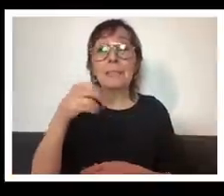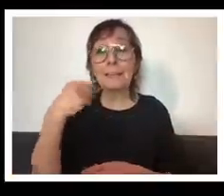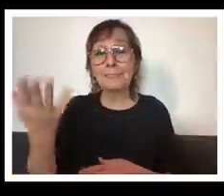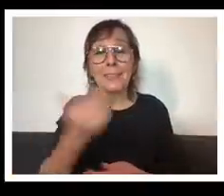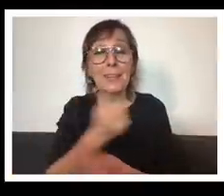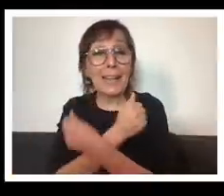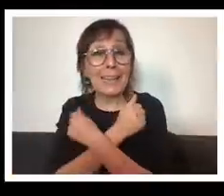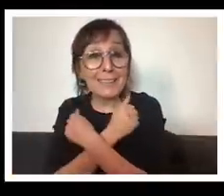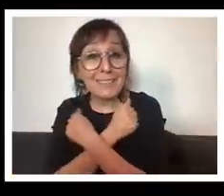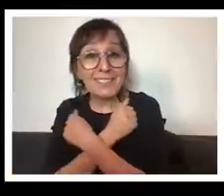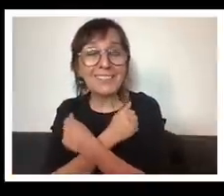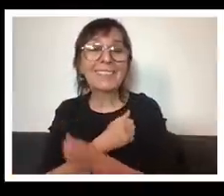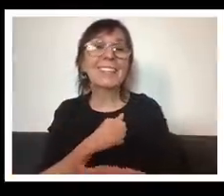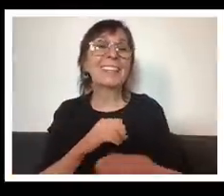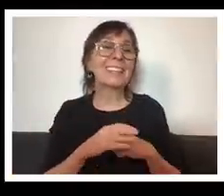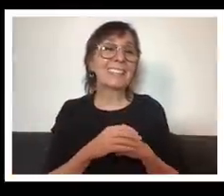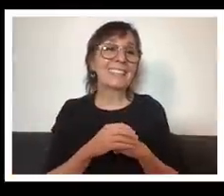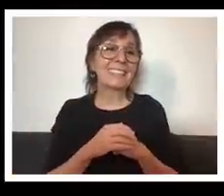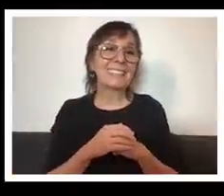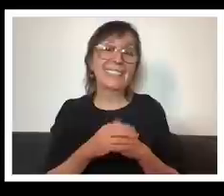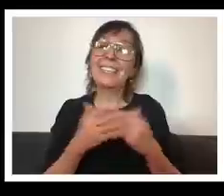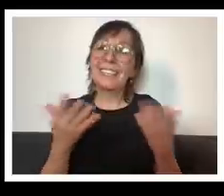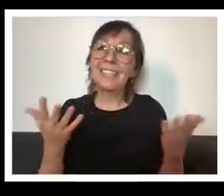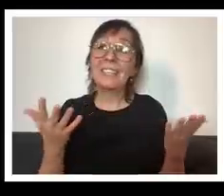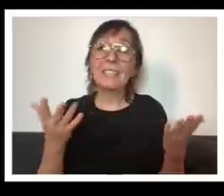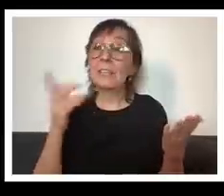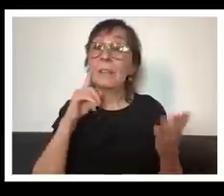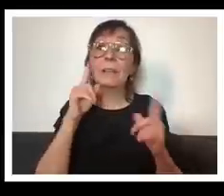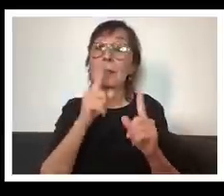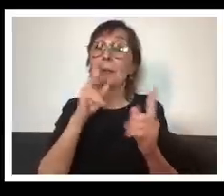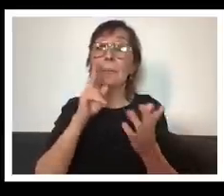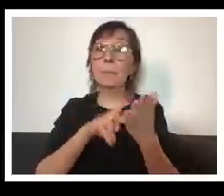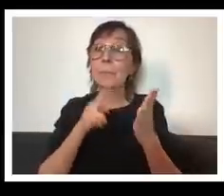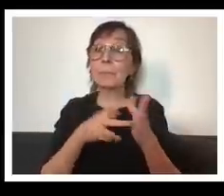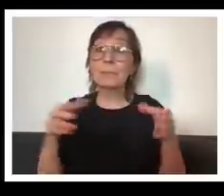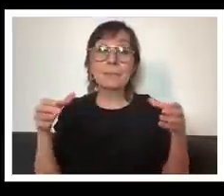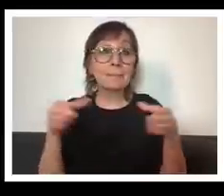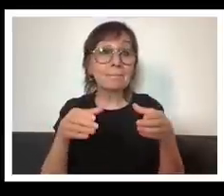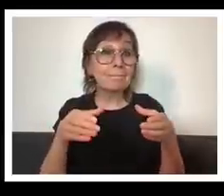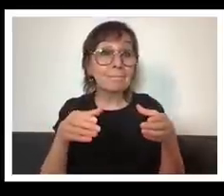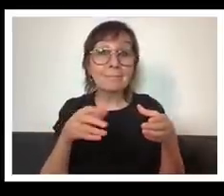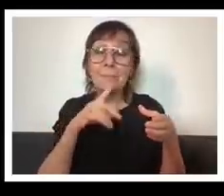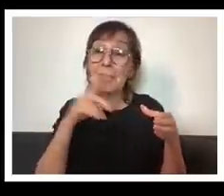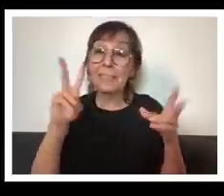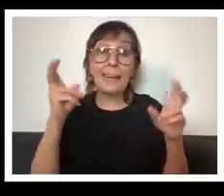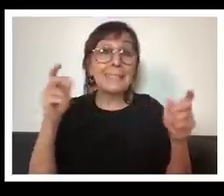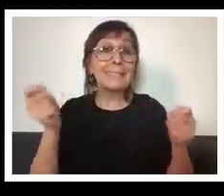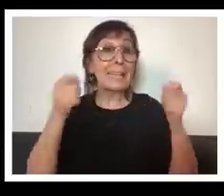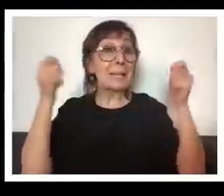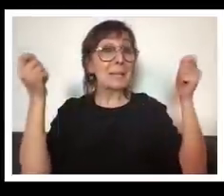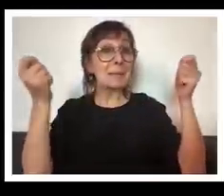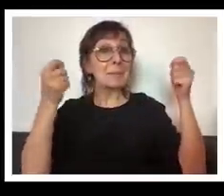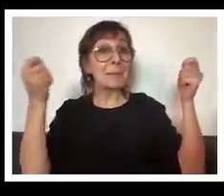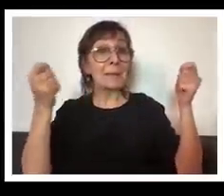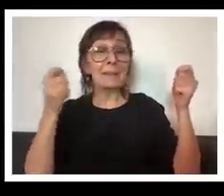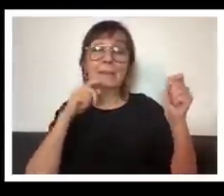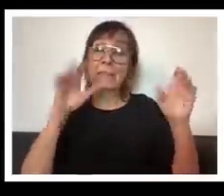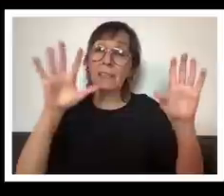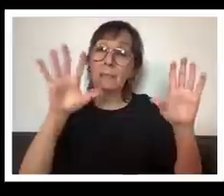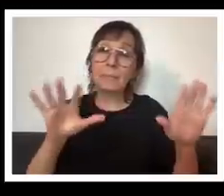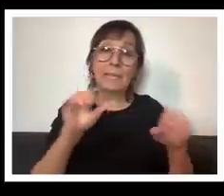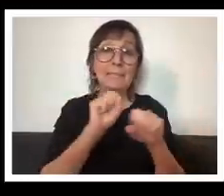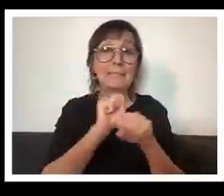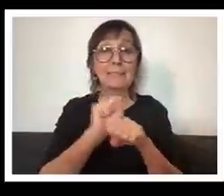and you know the purpose of this is really just kind of celebrate the amazing work